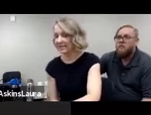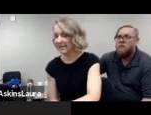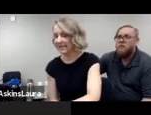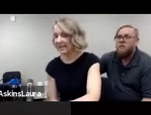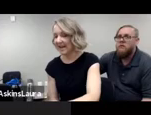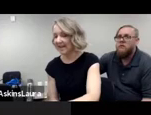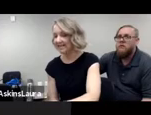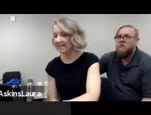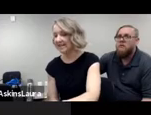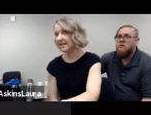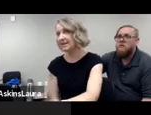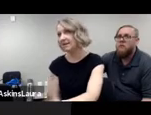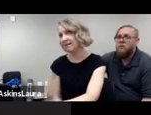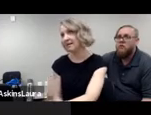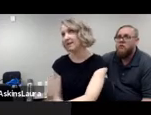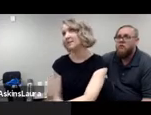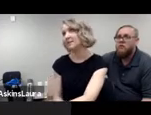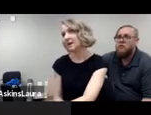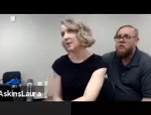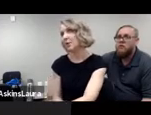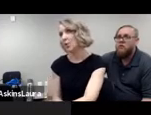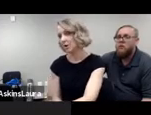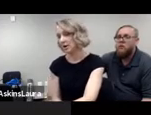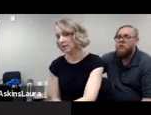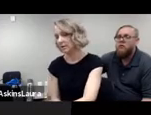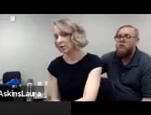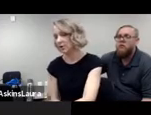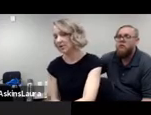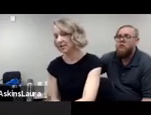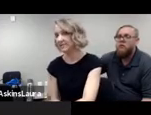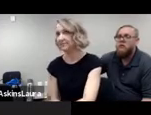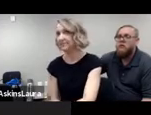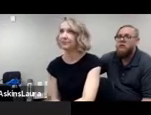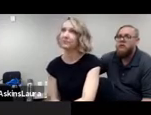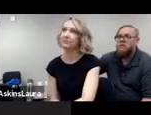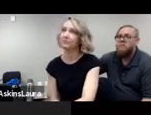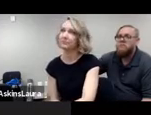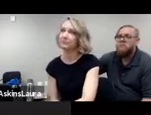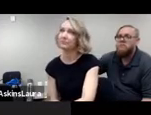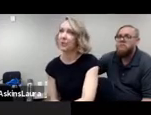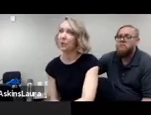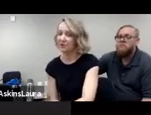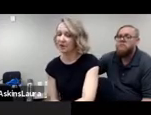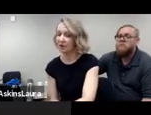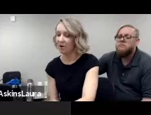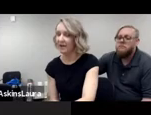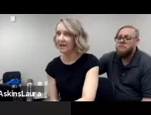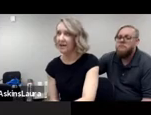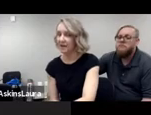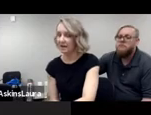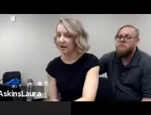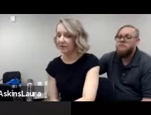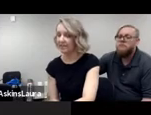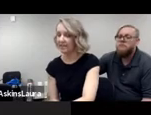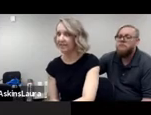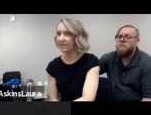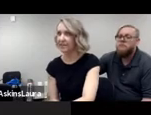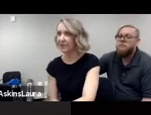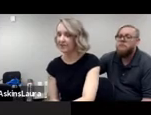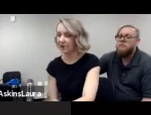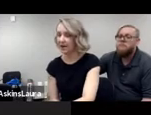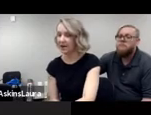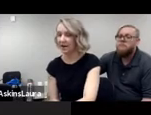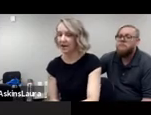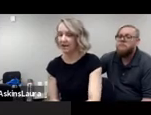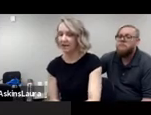-L-C-E-N-T-E-R dot org, O-R-G. Or you can call me 916